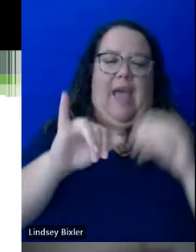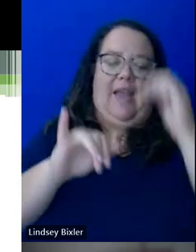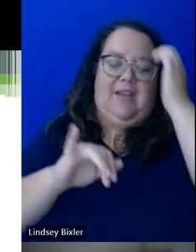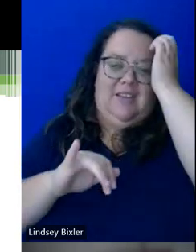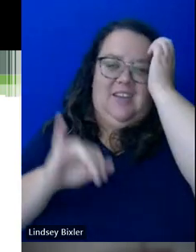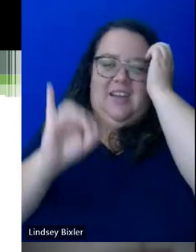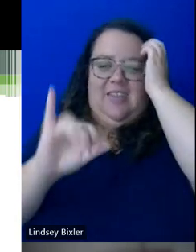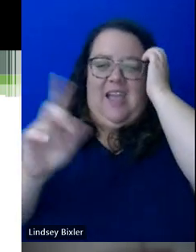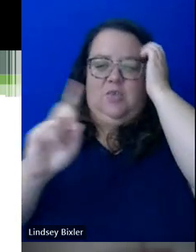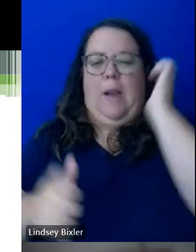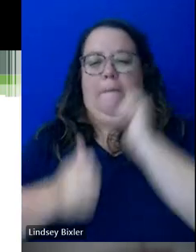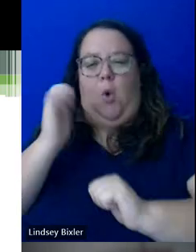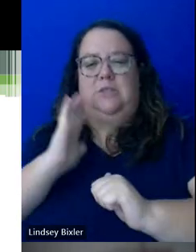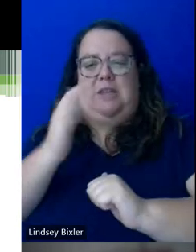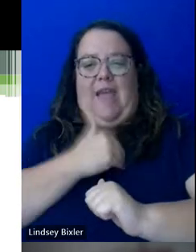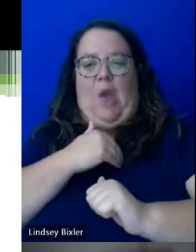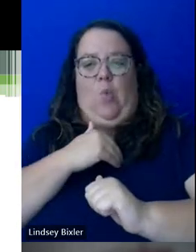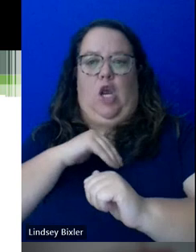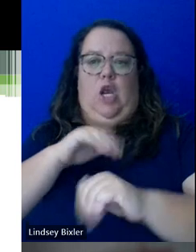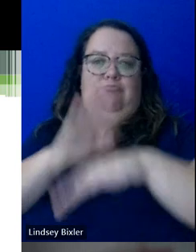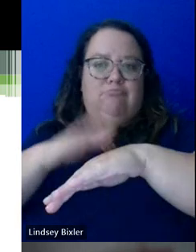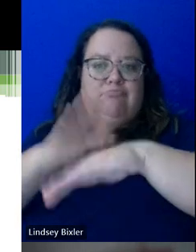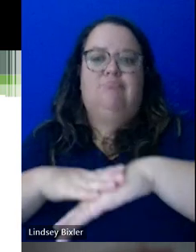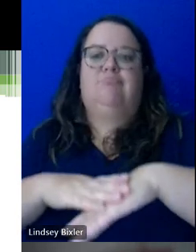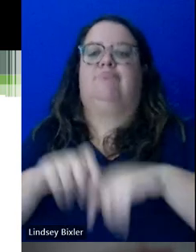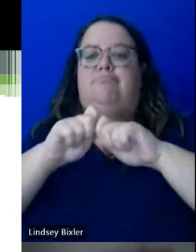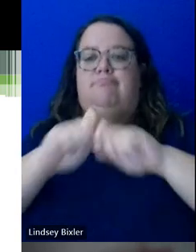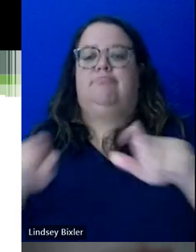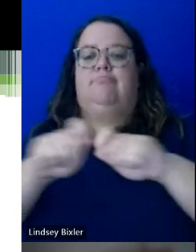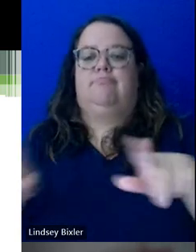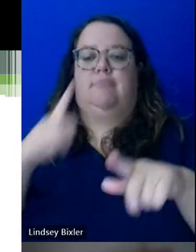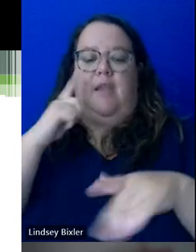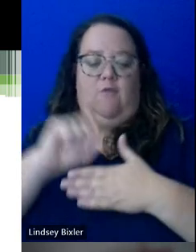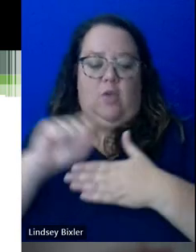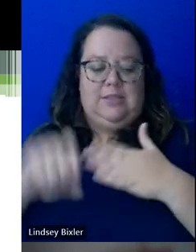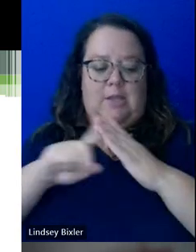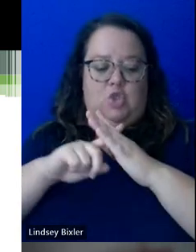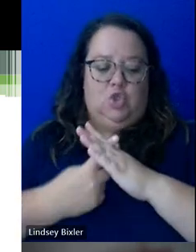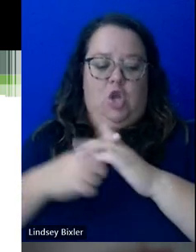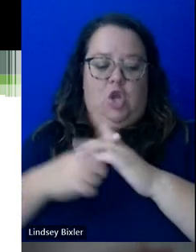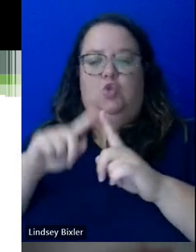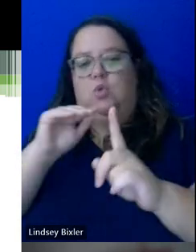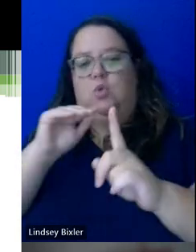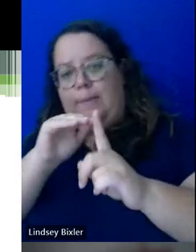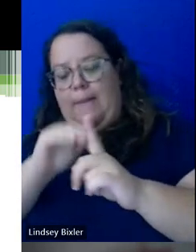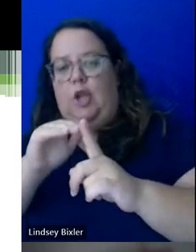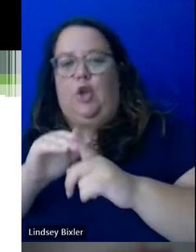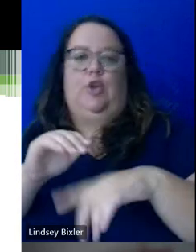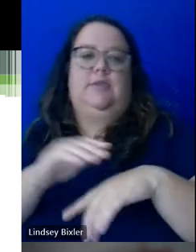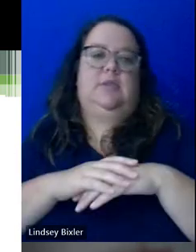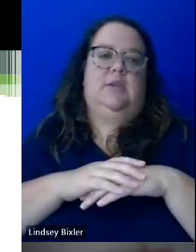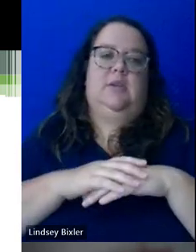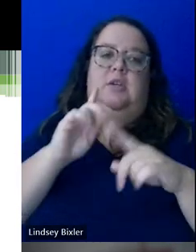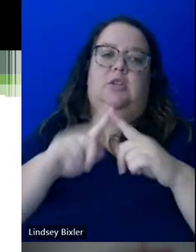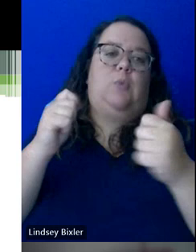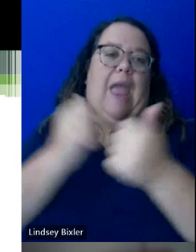where most of our notices for, you know, the semester start to the reminders to just about anything